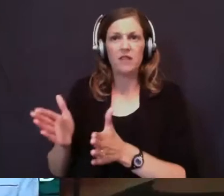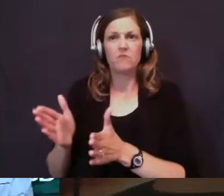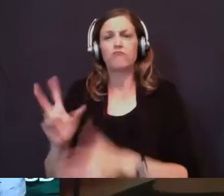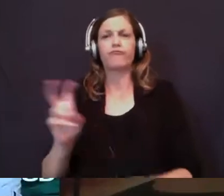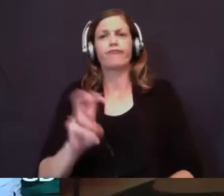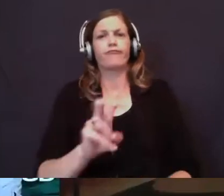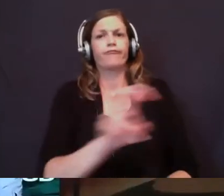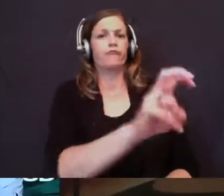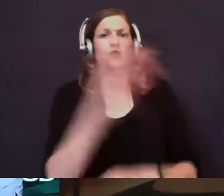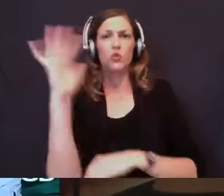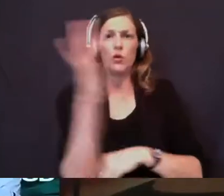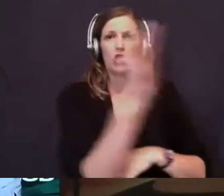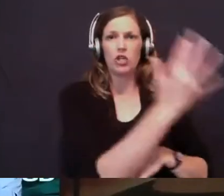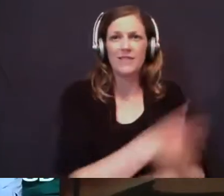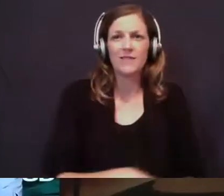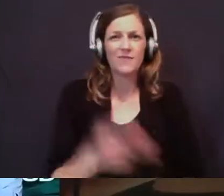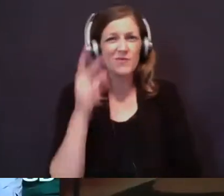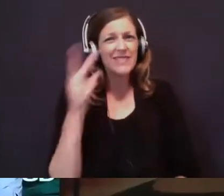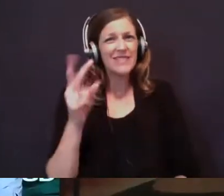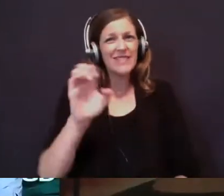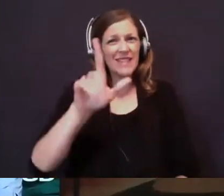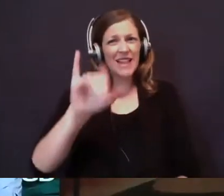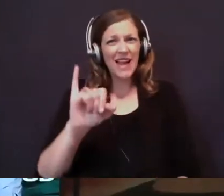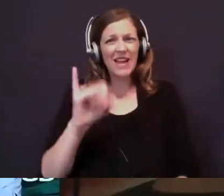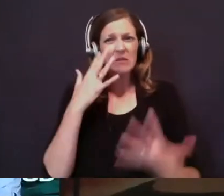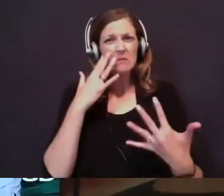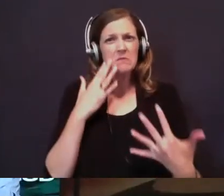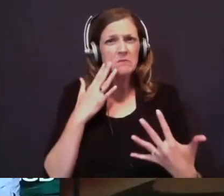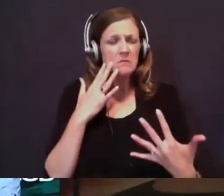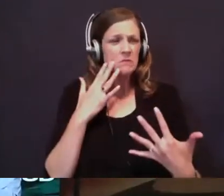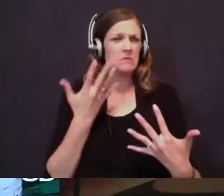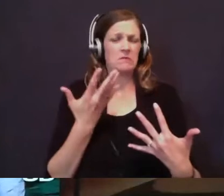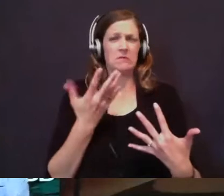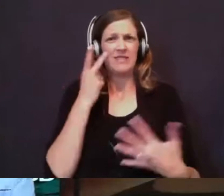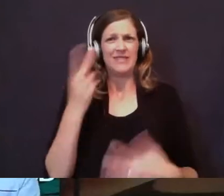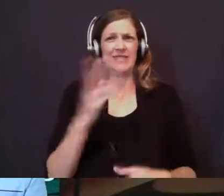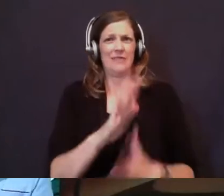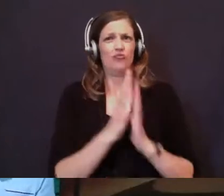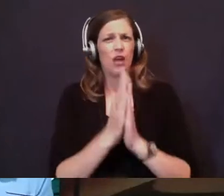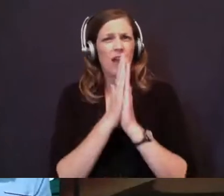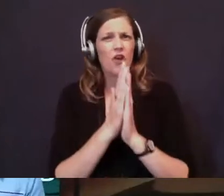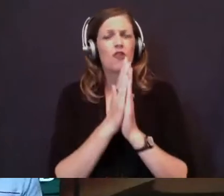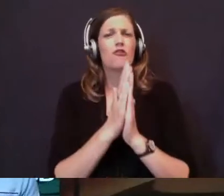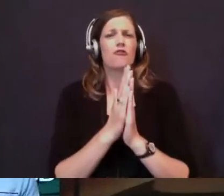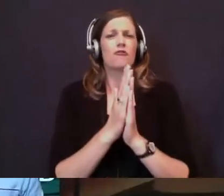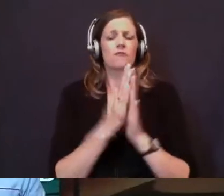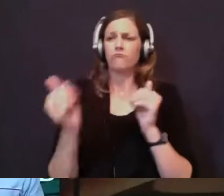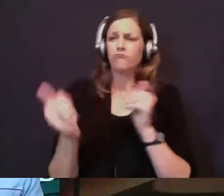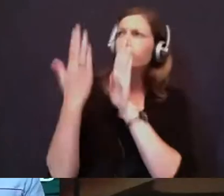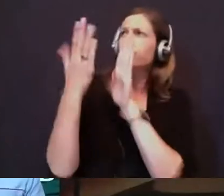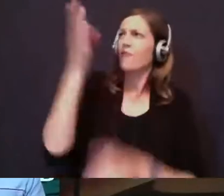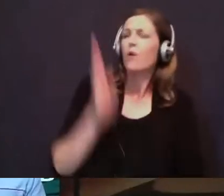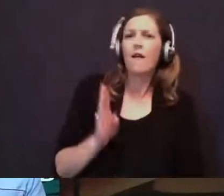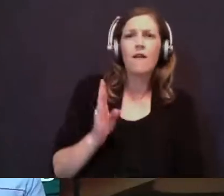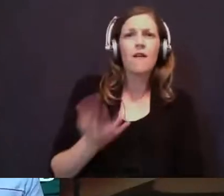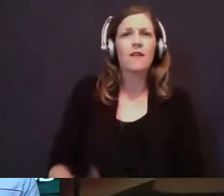We can see how distraught Elijah is by his prayer in the wilderness when it says that he comes before God, and